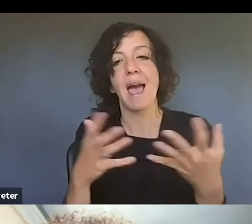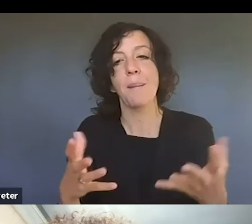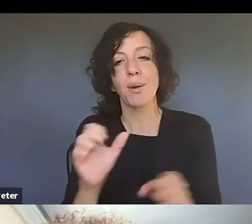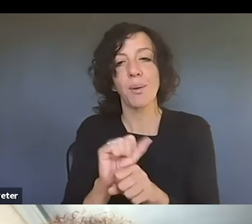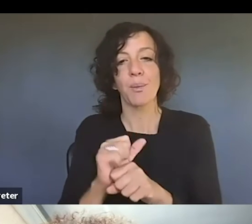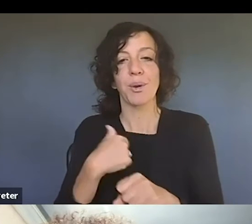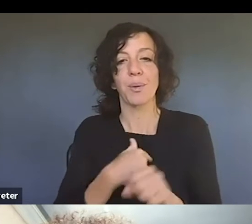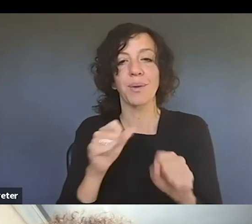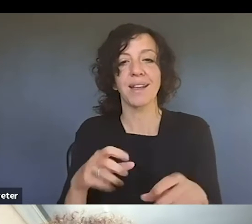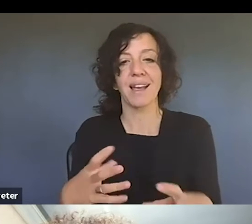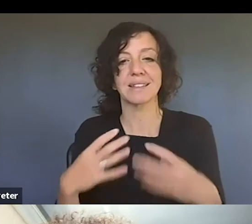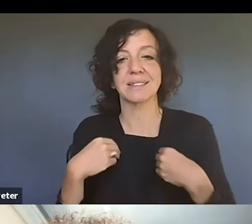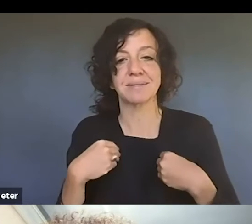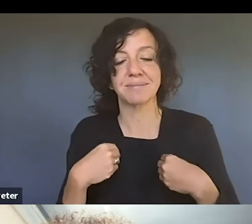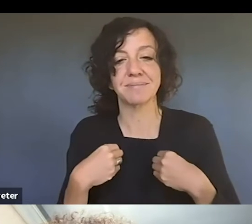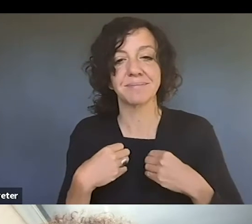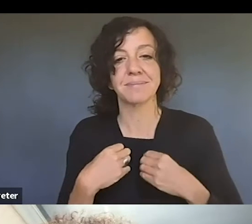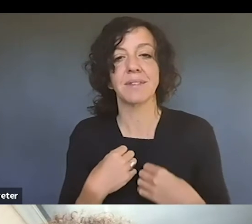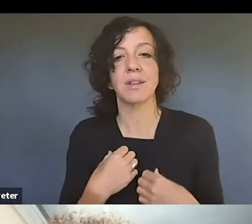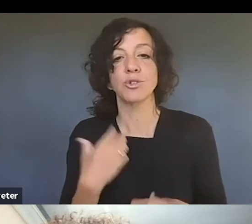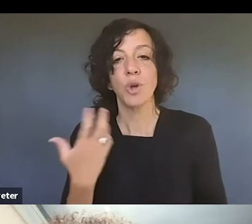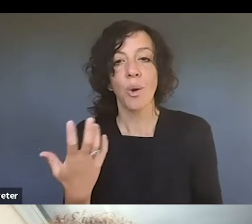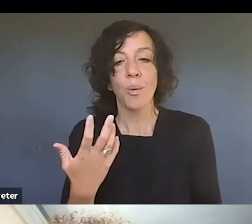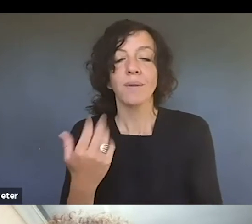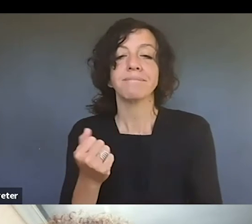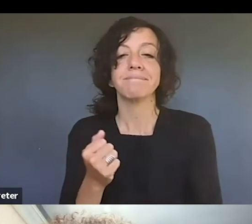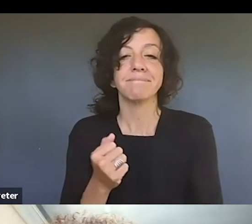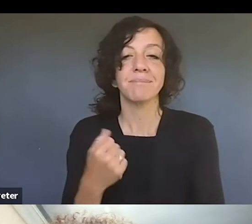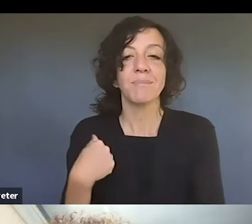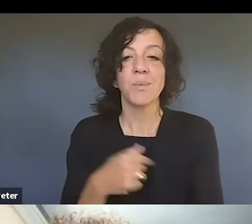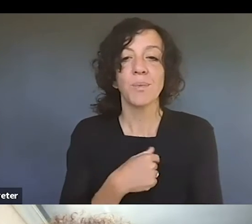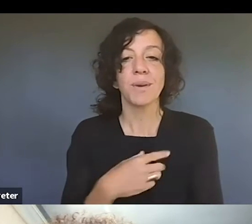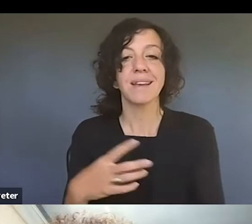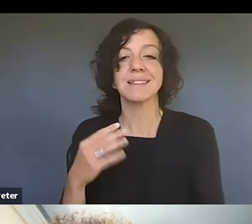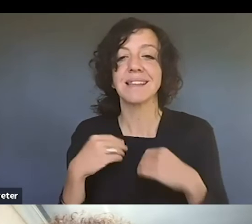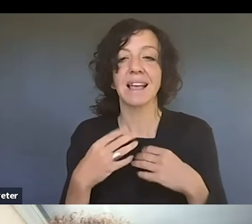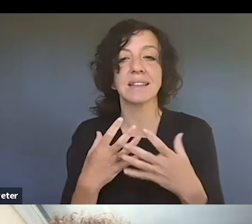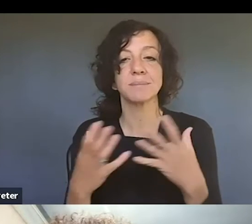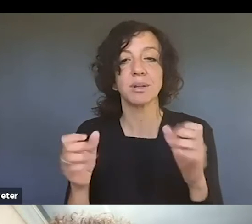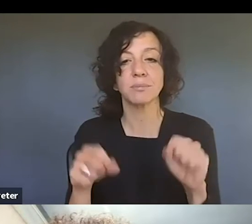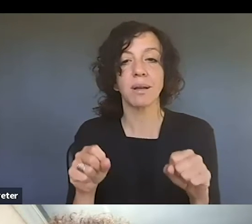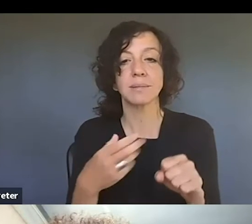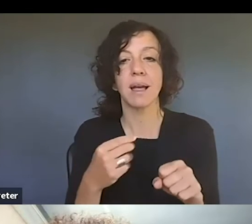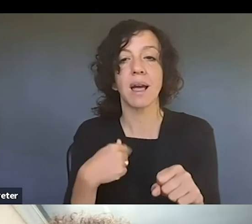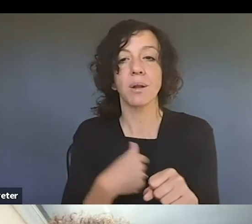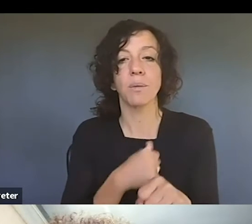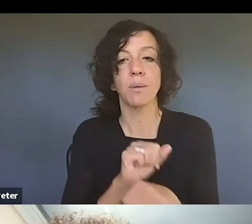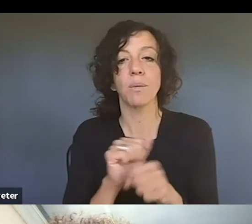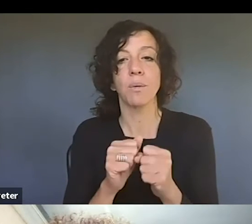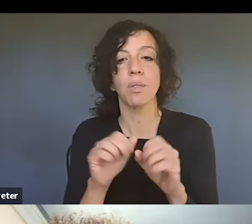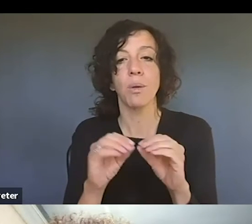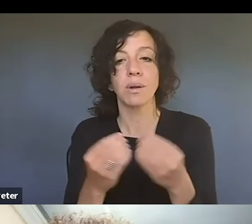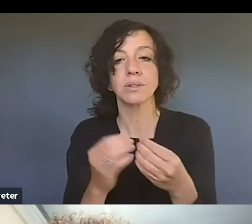there's always so much that we would like to do. Um, but we take on as much as we can and we work with organizations